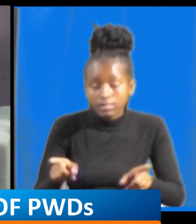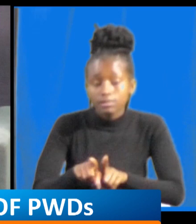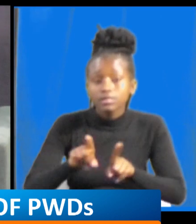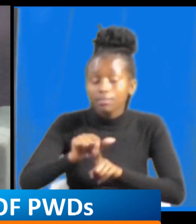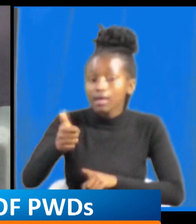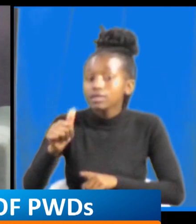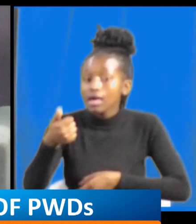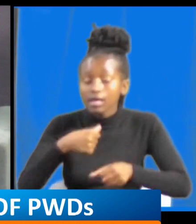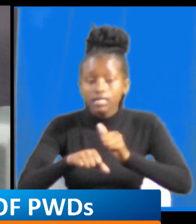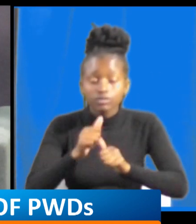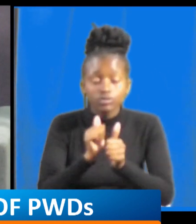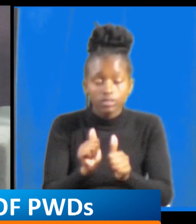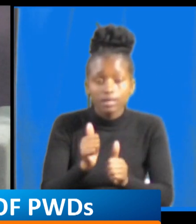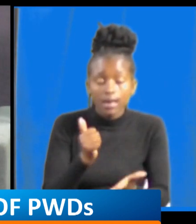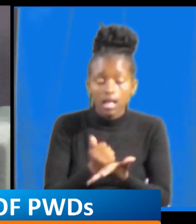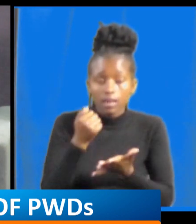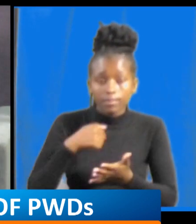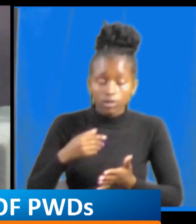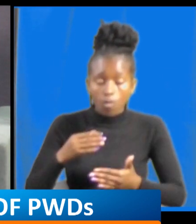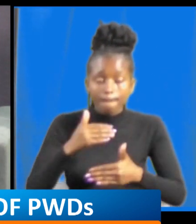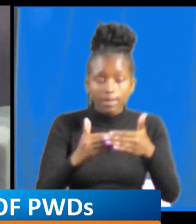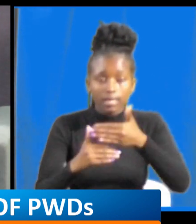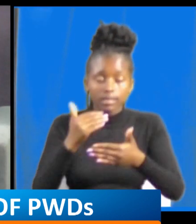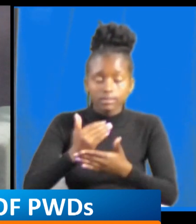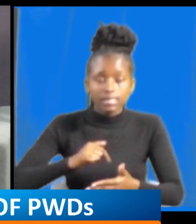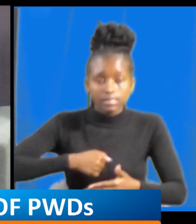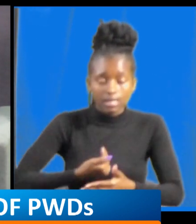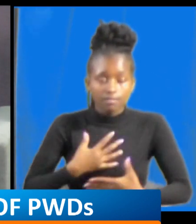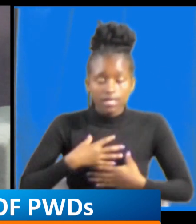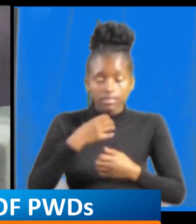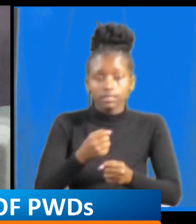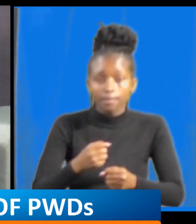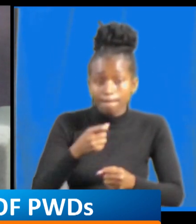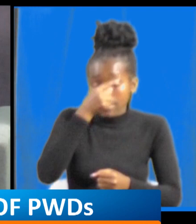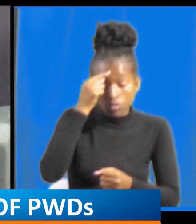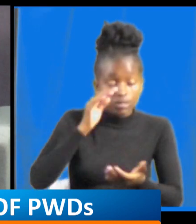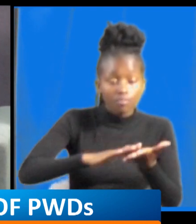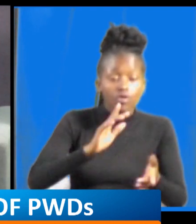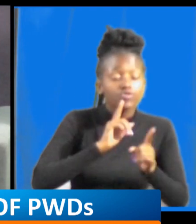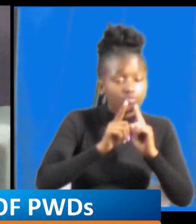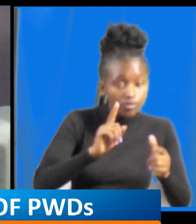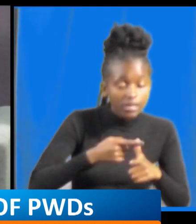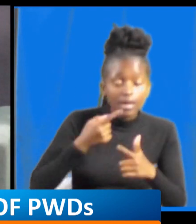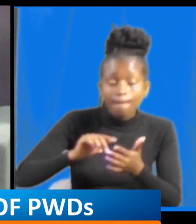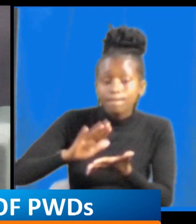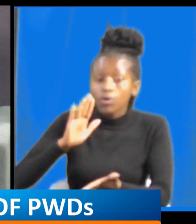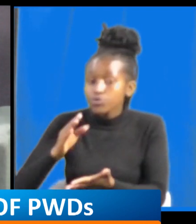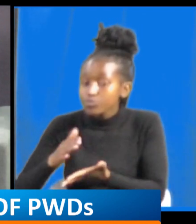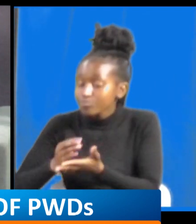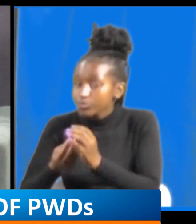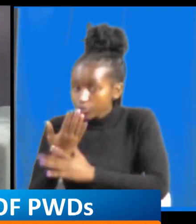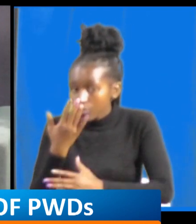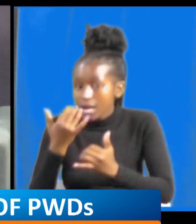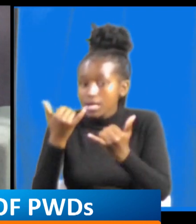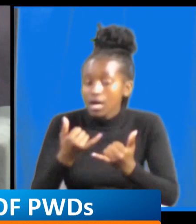helped in building my self-esteem you know the more you talk the more you grow as you continue talking you grow